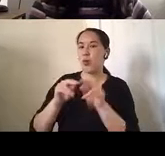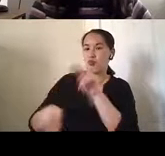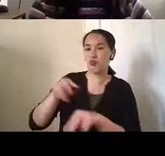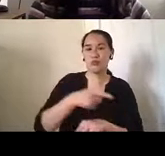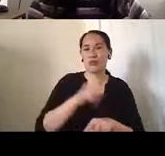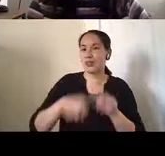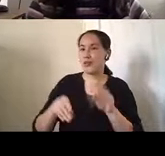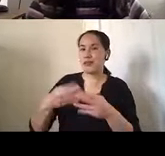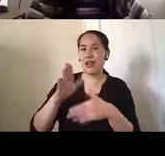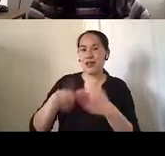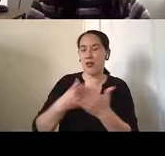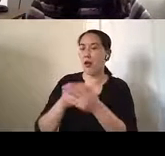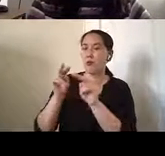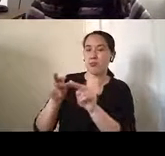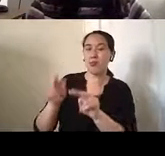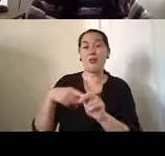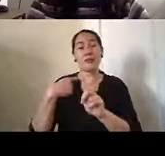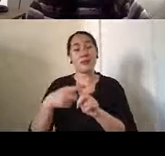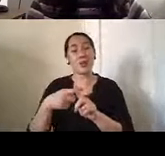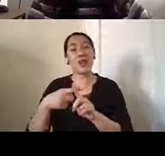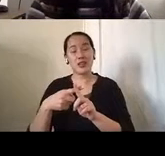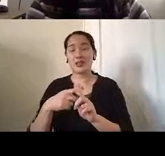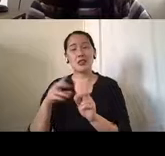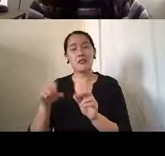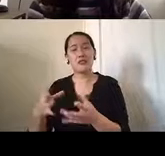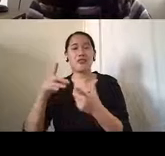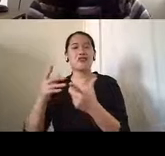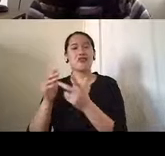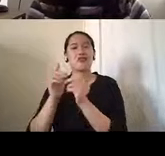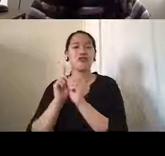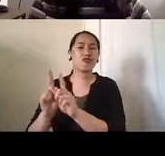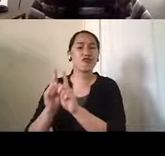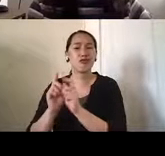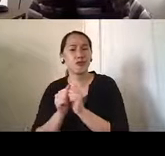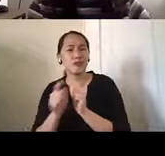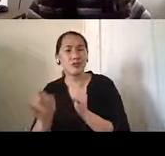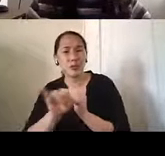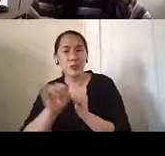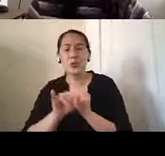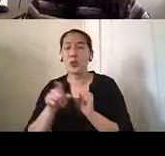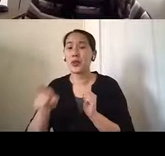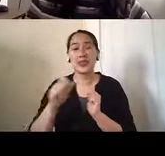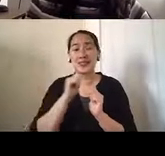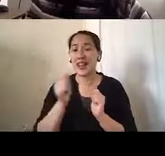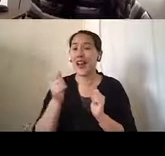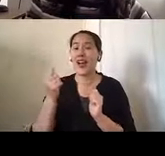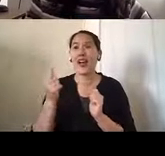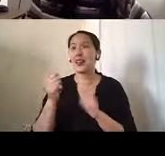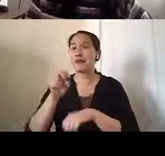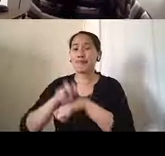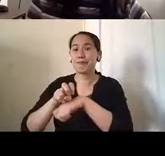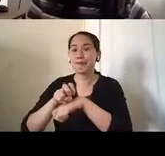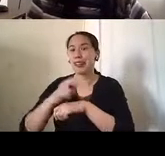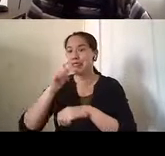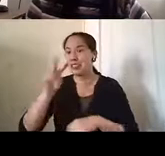provide and also someone to provide companionship for him so that he wouldn't spend all his time sitting in front of the